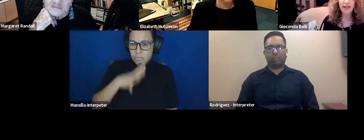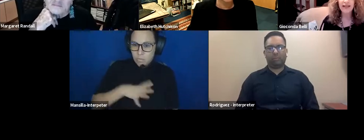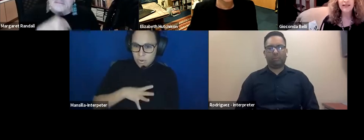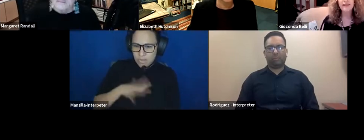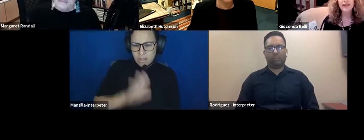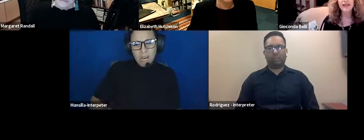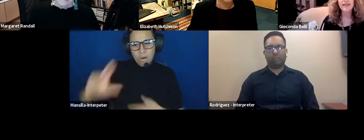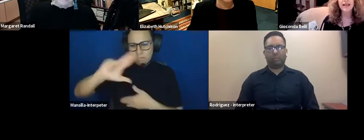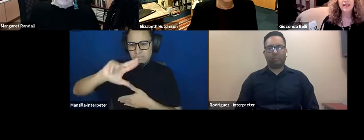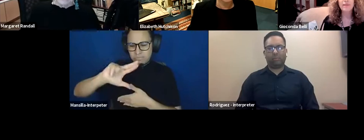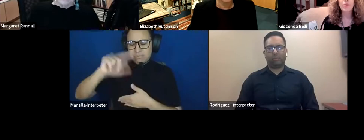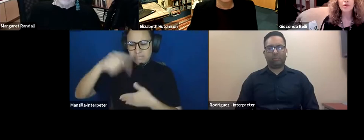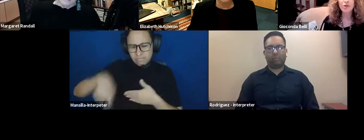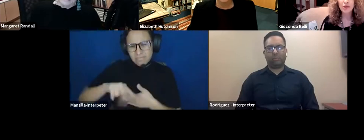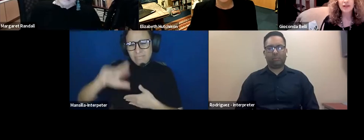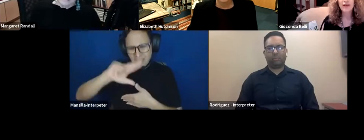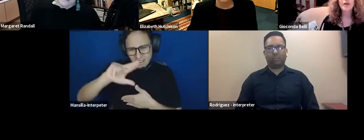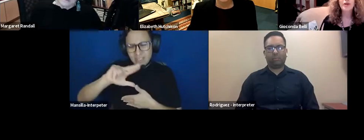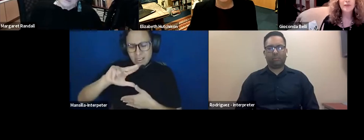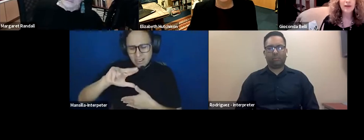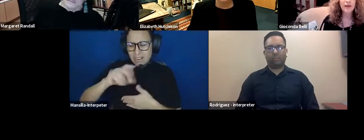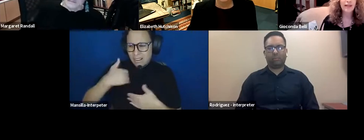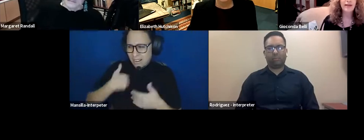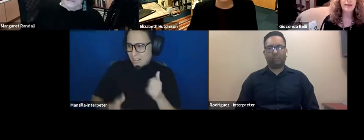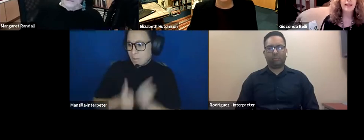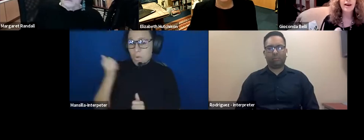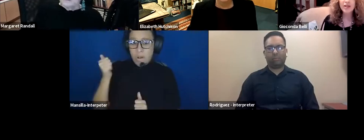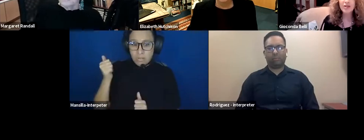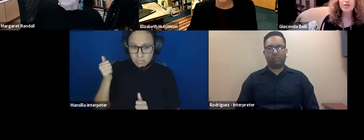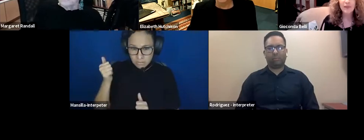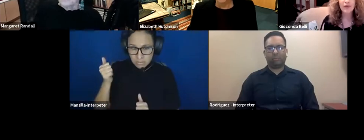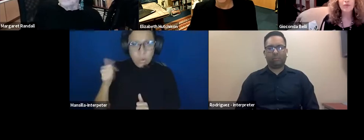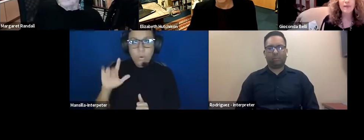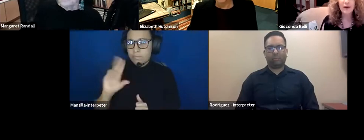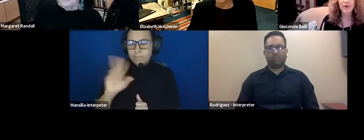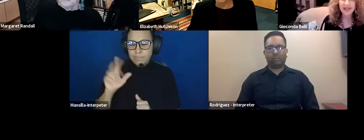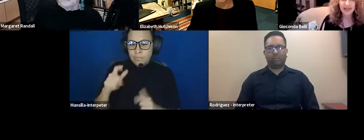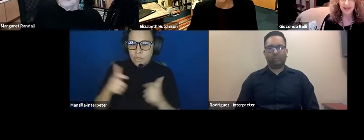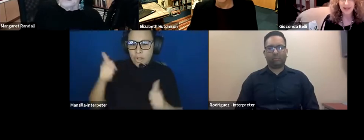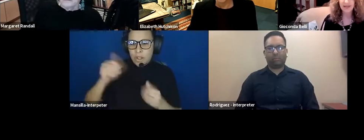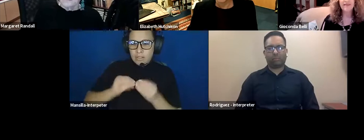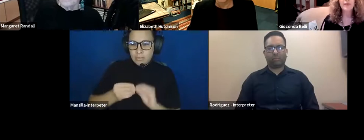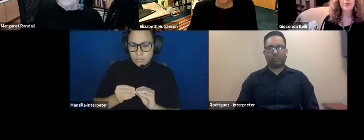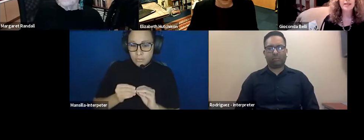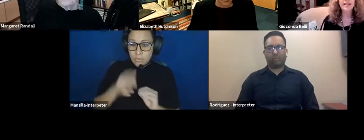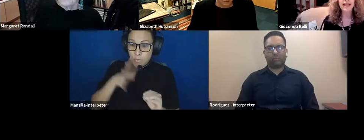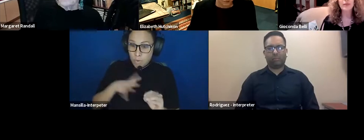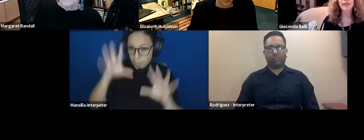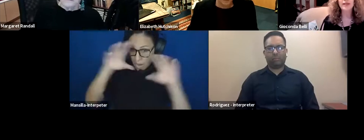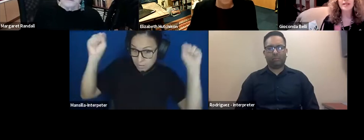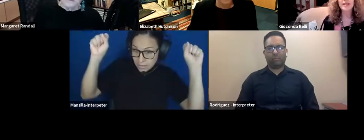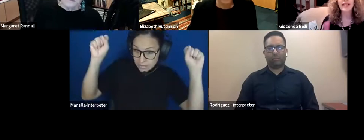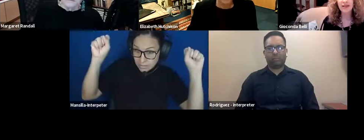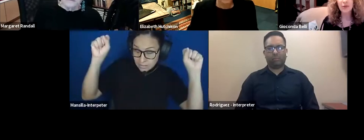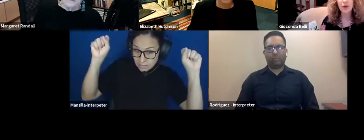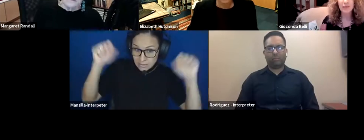that Latin America has had the most number, the largest number of women presidents, there was a time